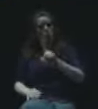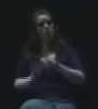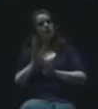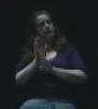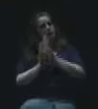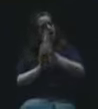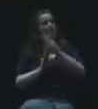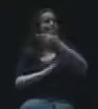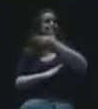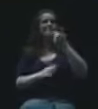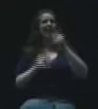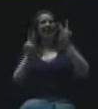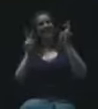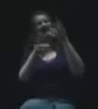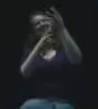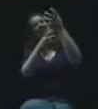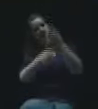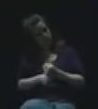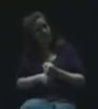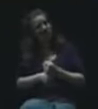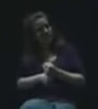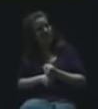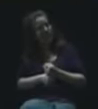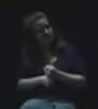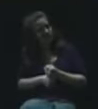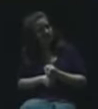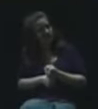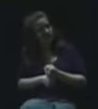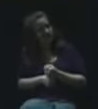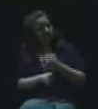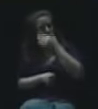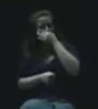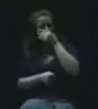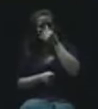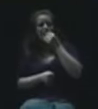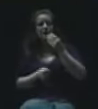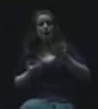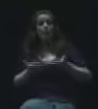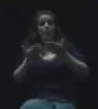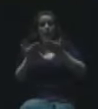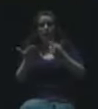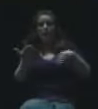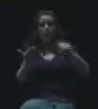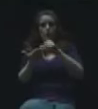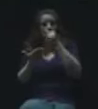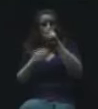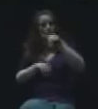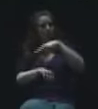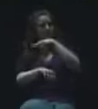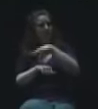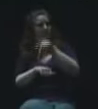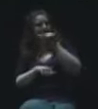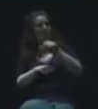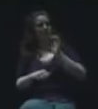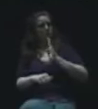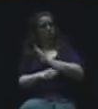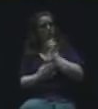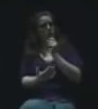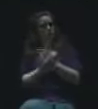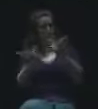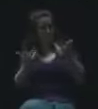this better trust that, you know, what we're presenting to our principals is something that is board approved